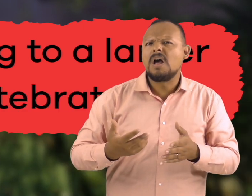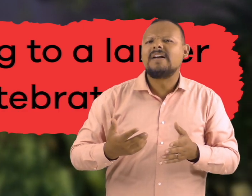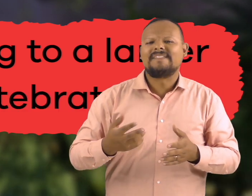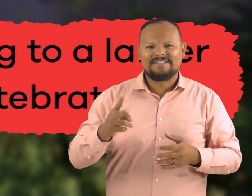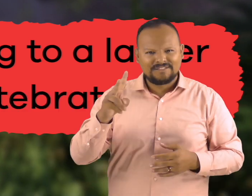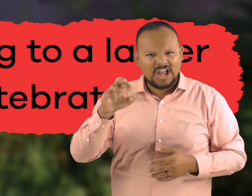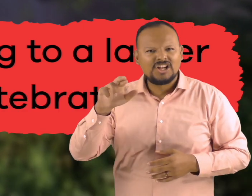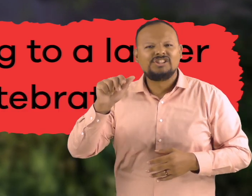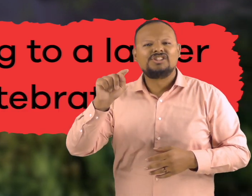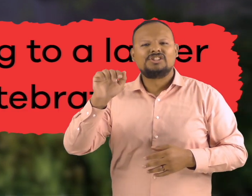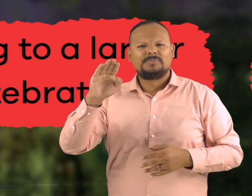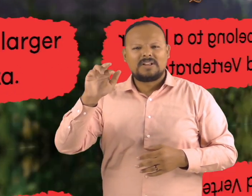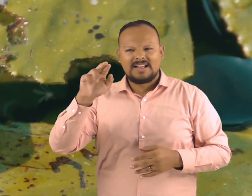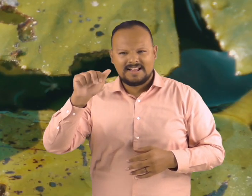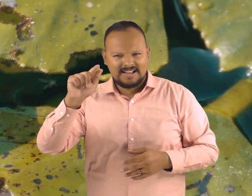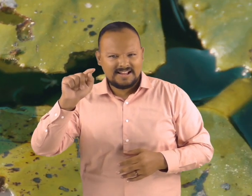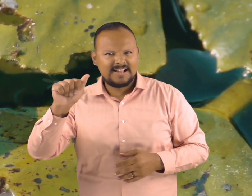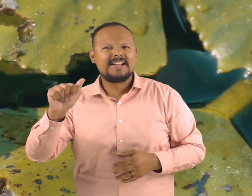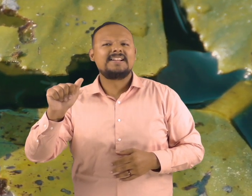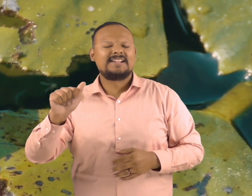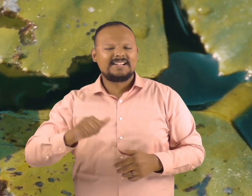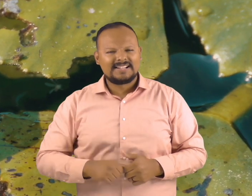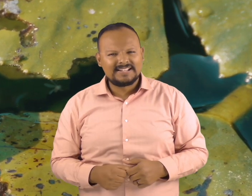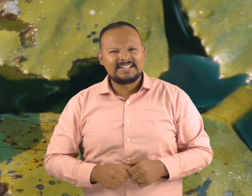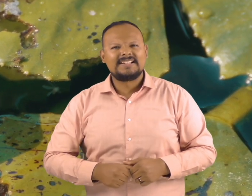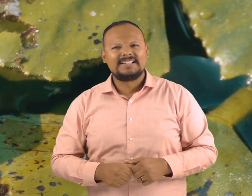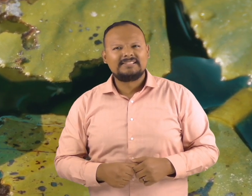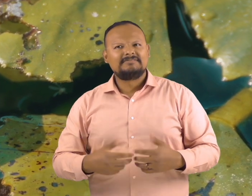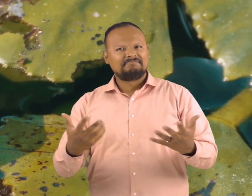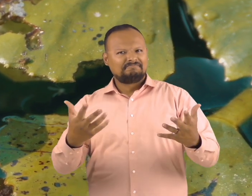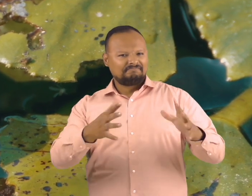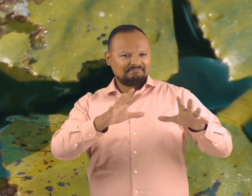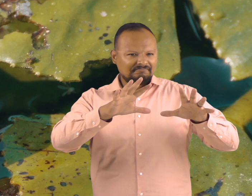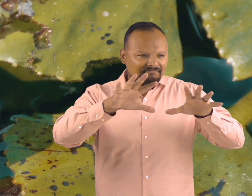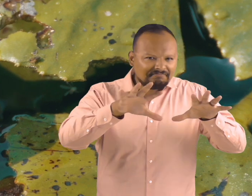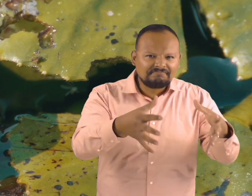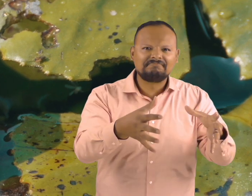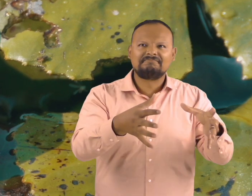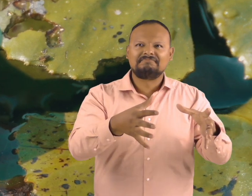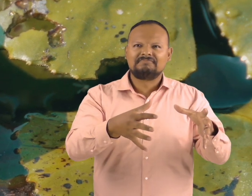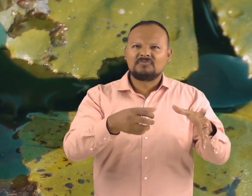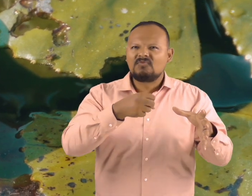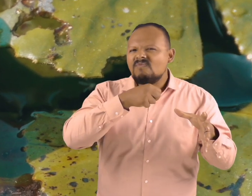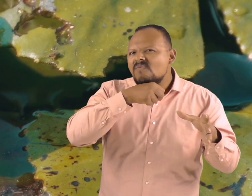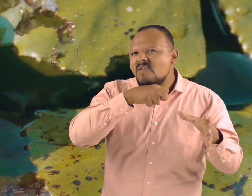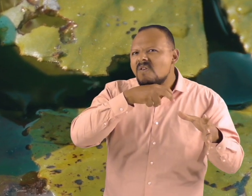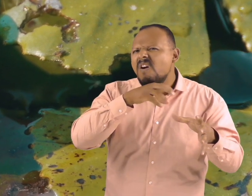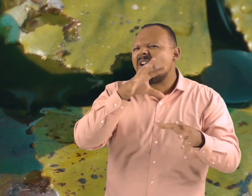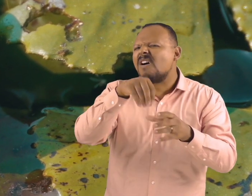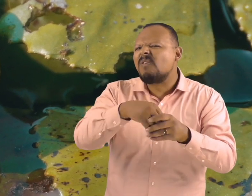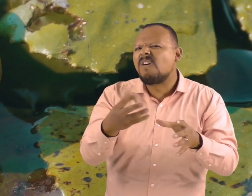Vertebrata What vertebrate class do frogs belong to?